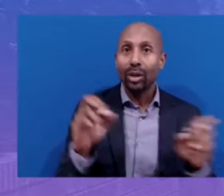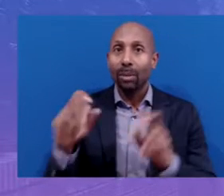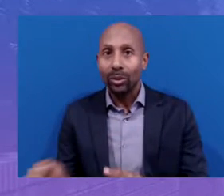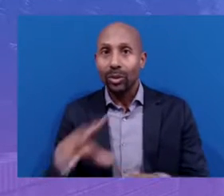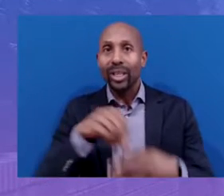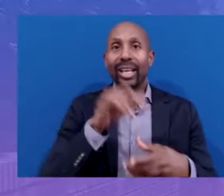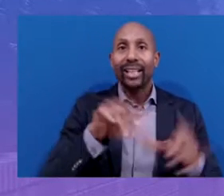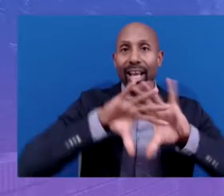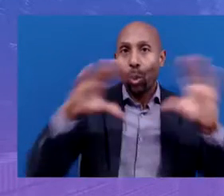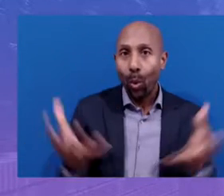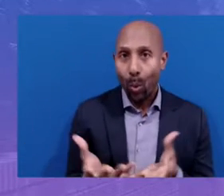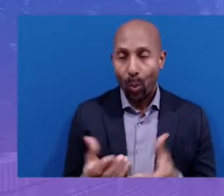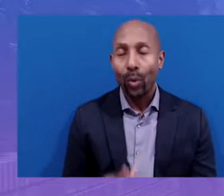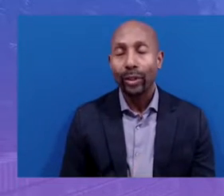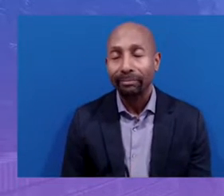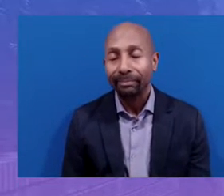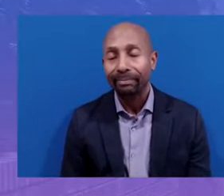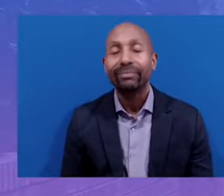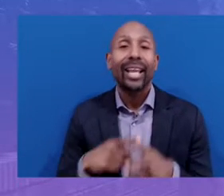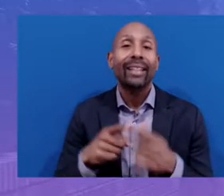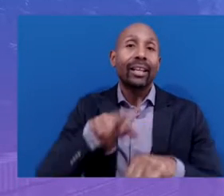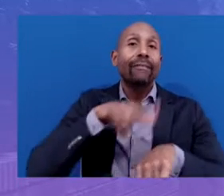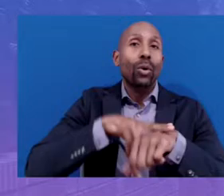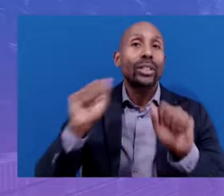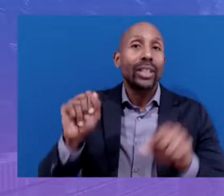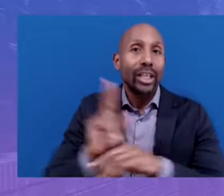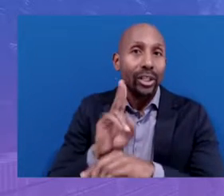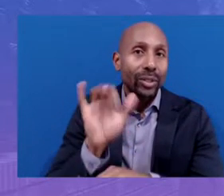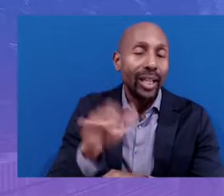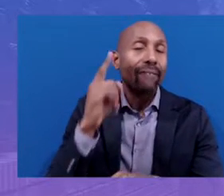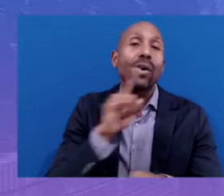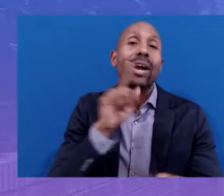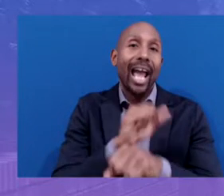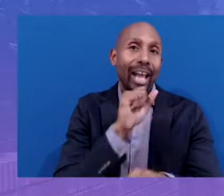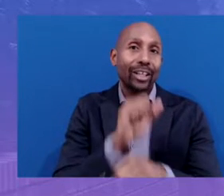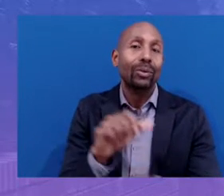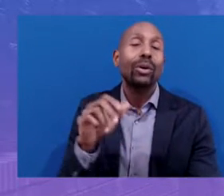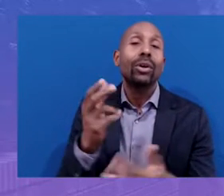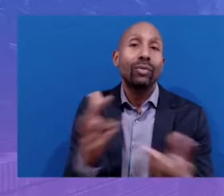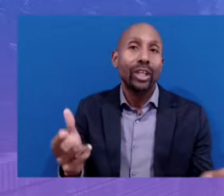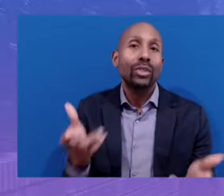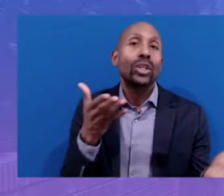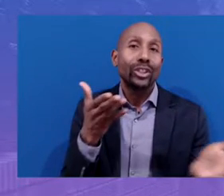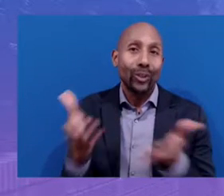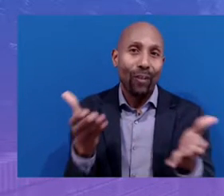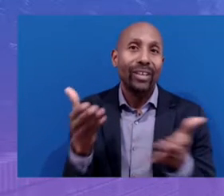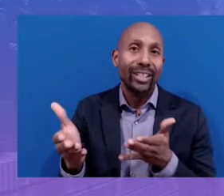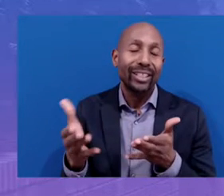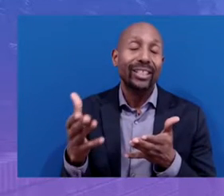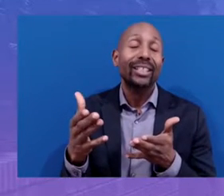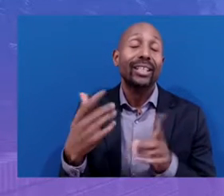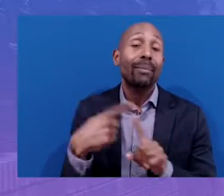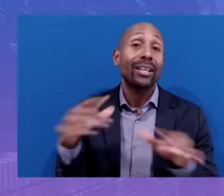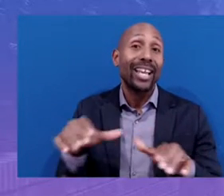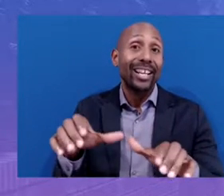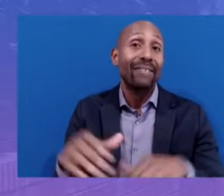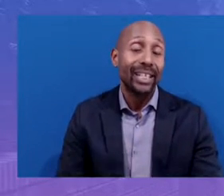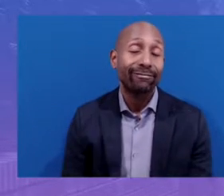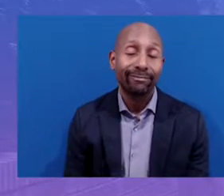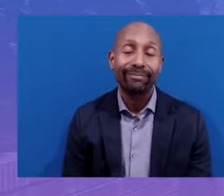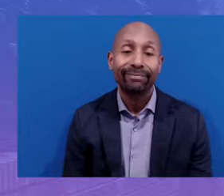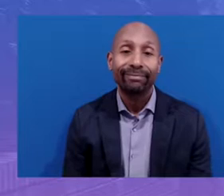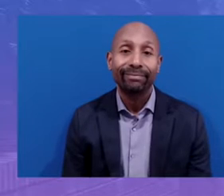comprehensive whole. And, of course, for the actual resources, services, and activities.